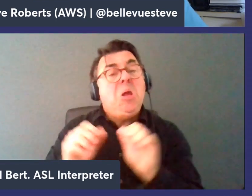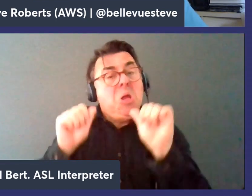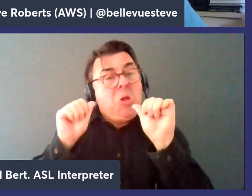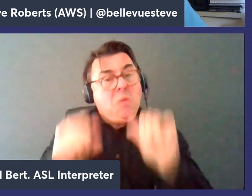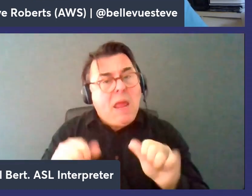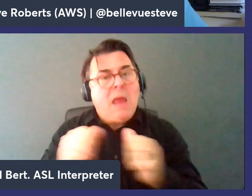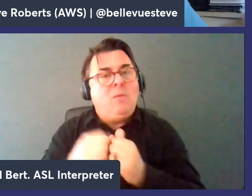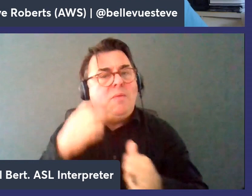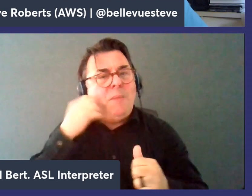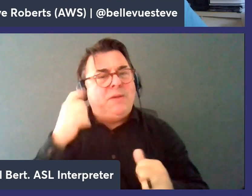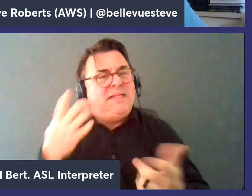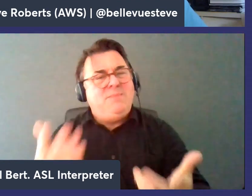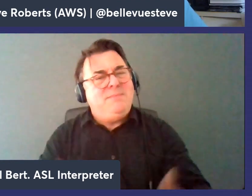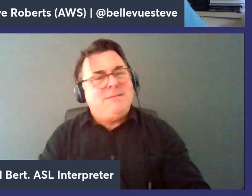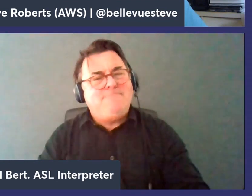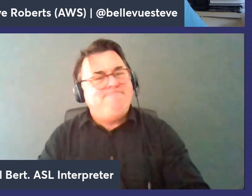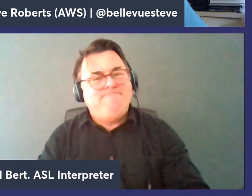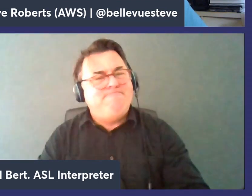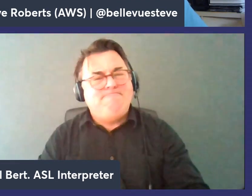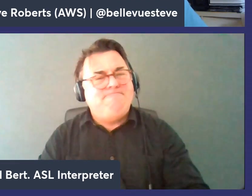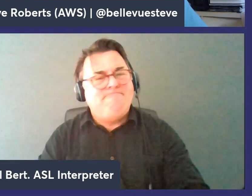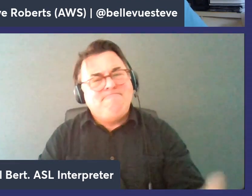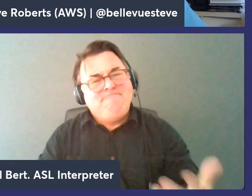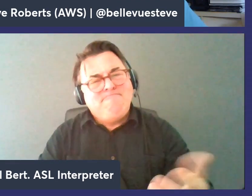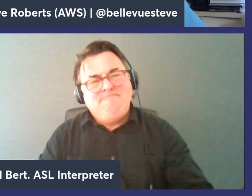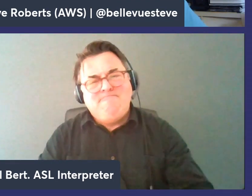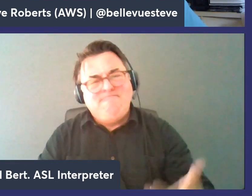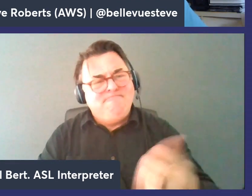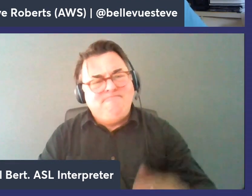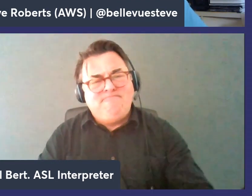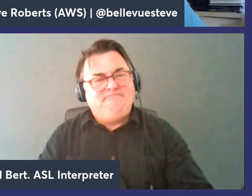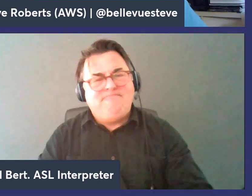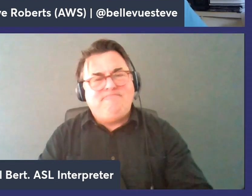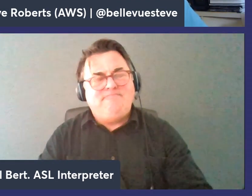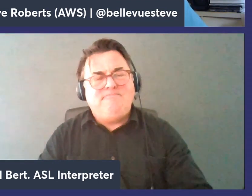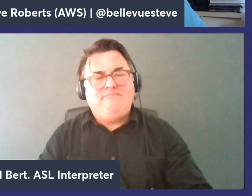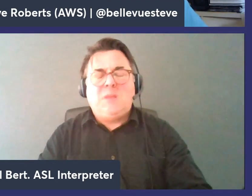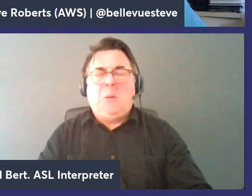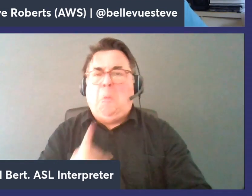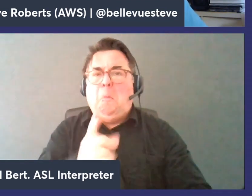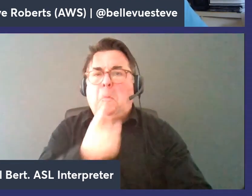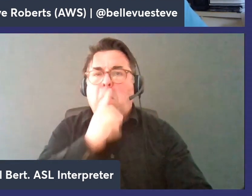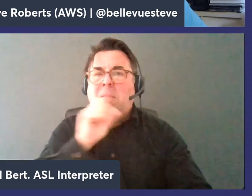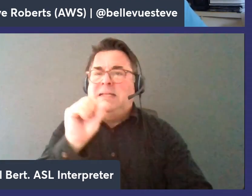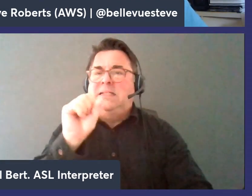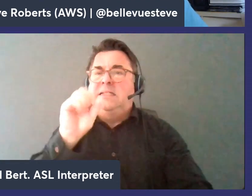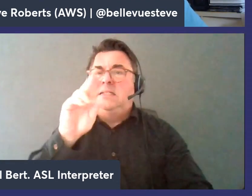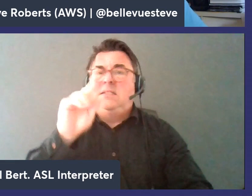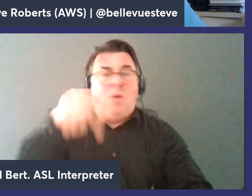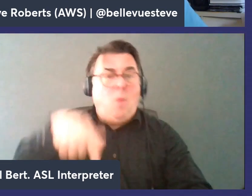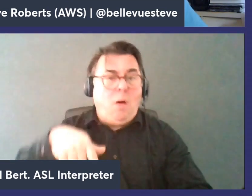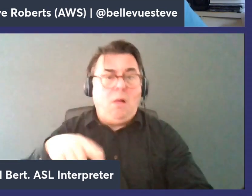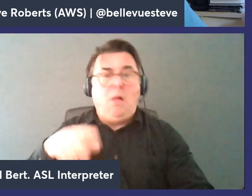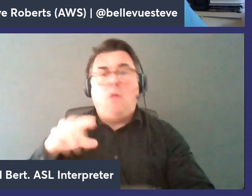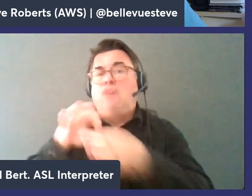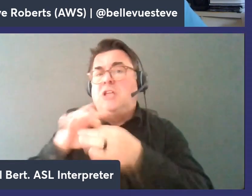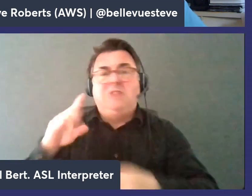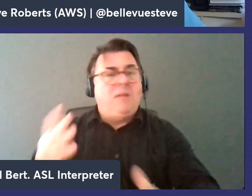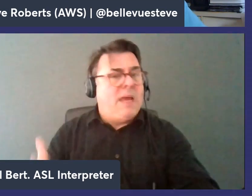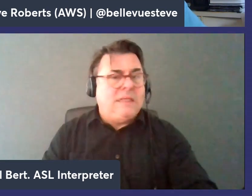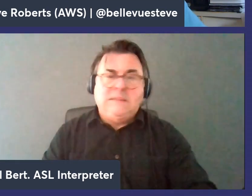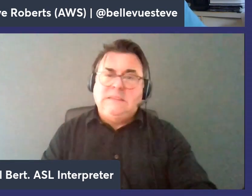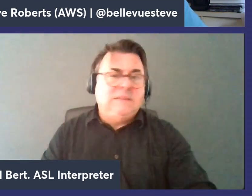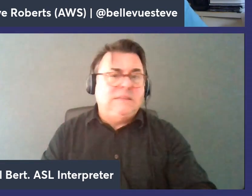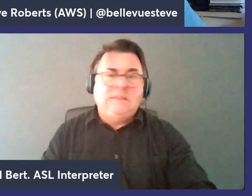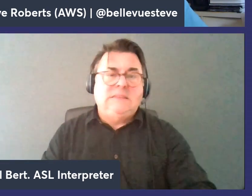memory db but it wouldn't really be um you know you wouldn't get things like sql you wouldn't get things like relational databases because that's not